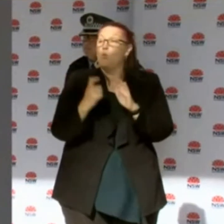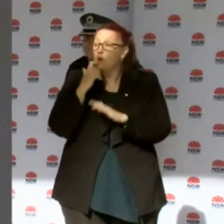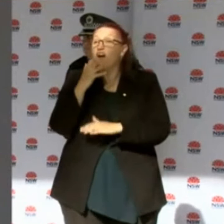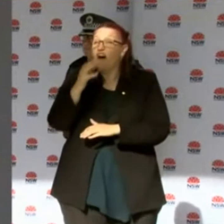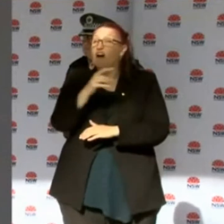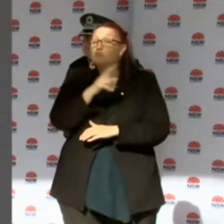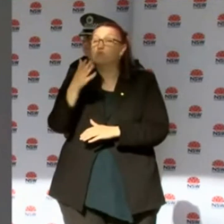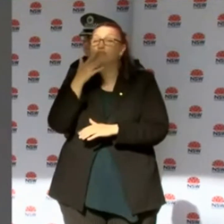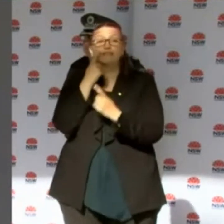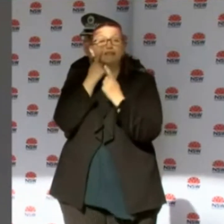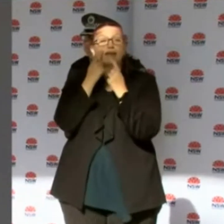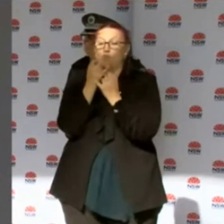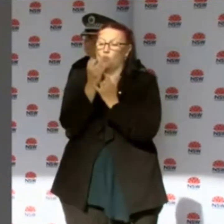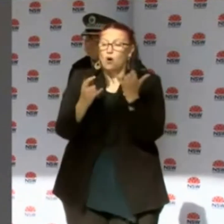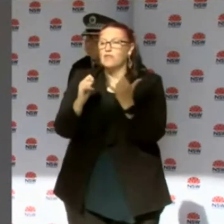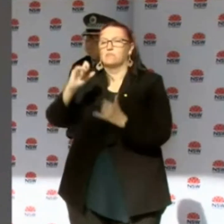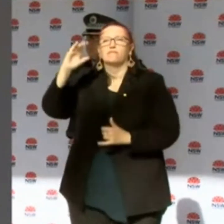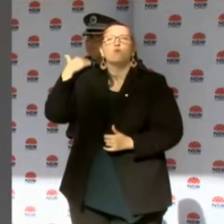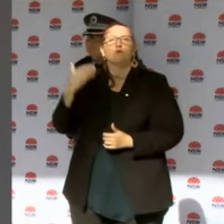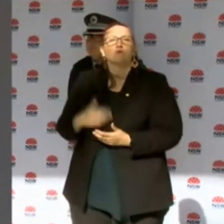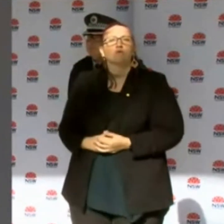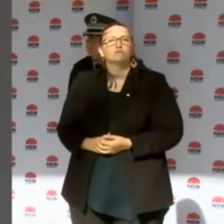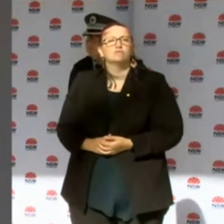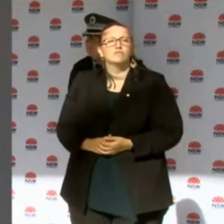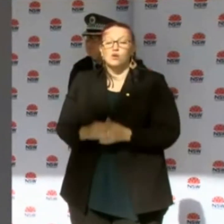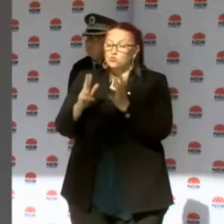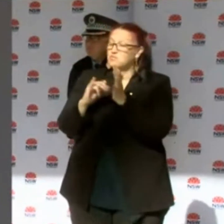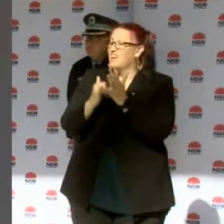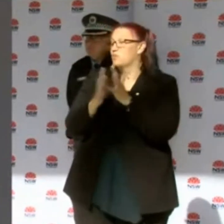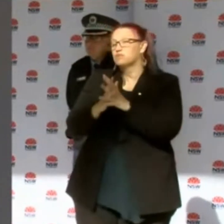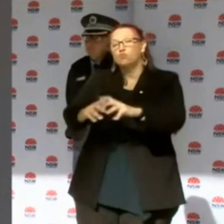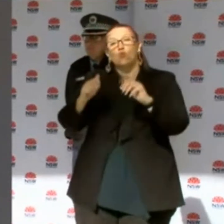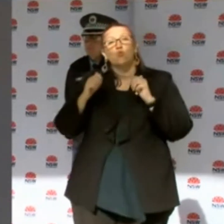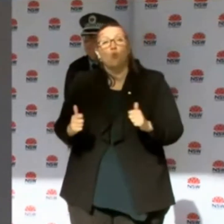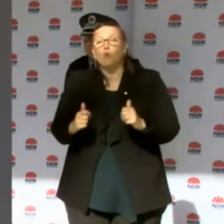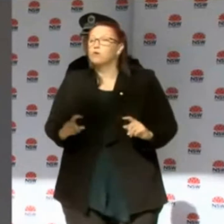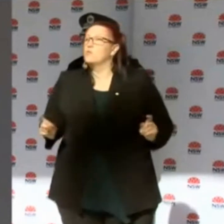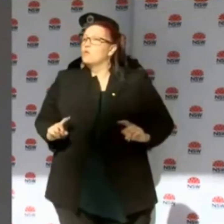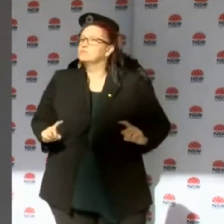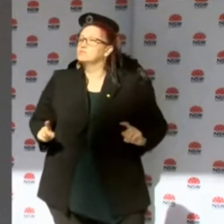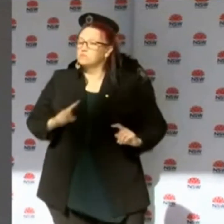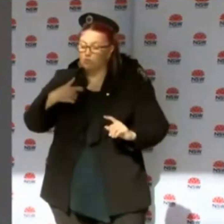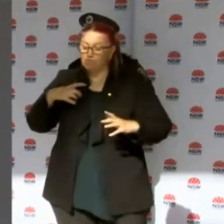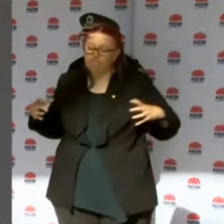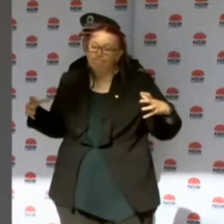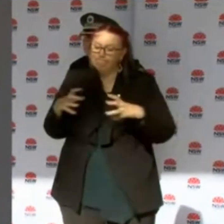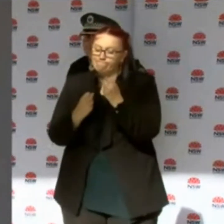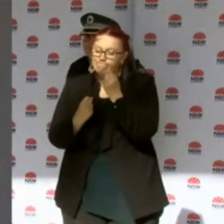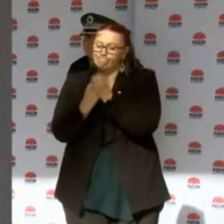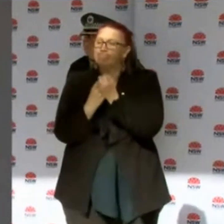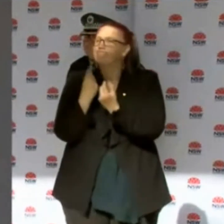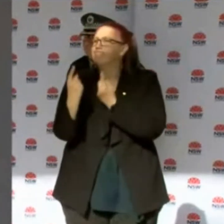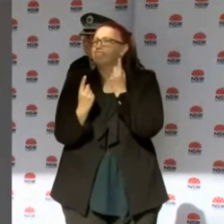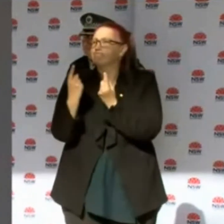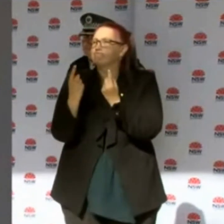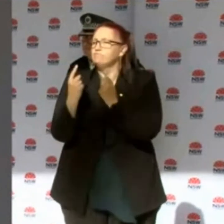the pandemic. We have the opportunity to do what New South Wales does best. That's come together and support one another. To take the health